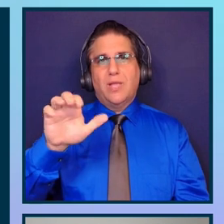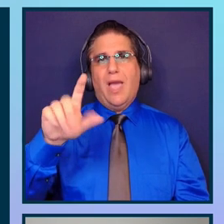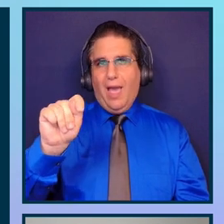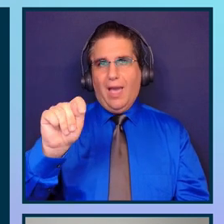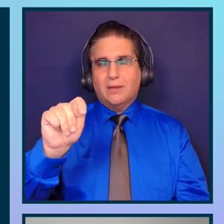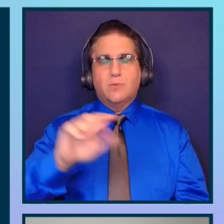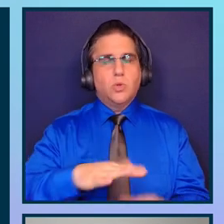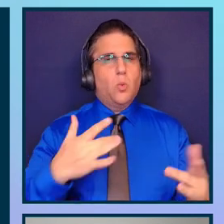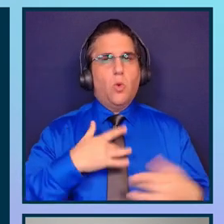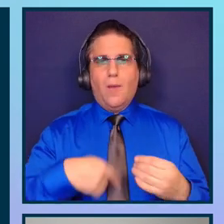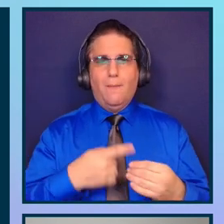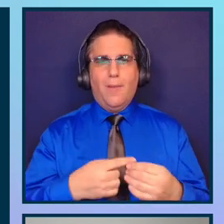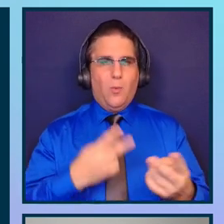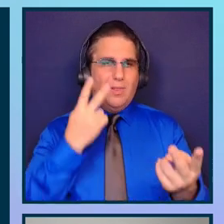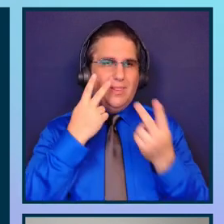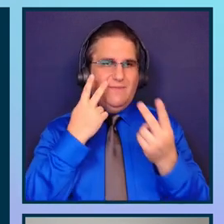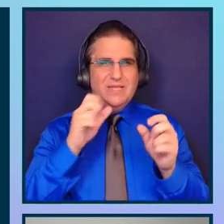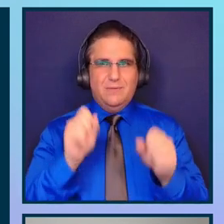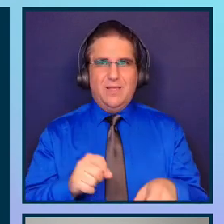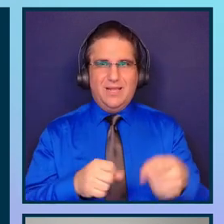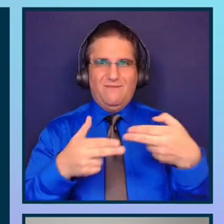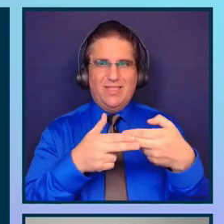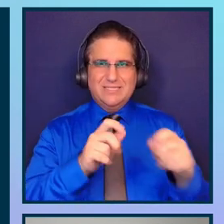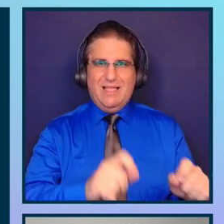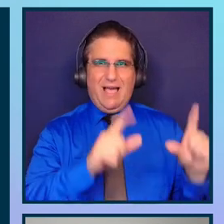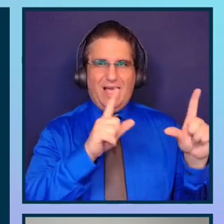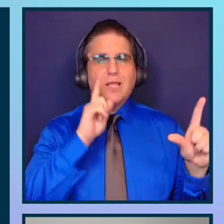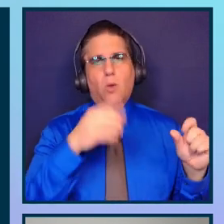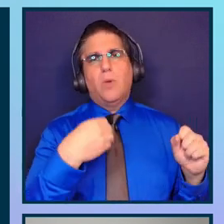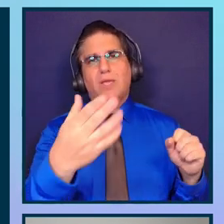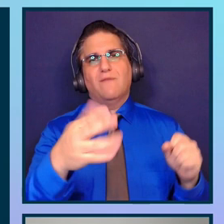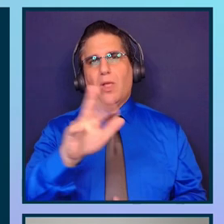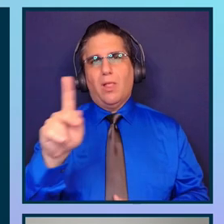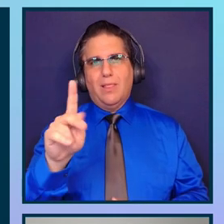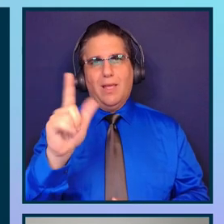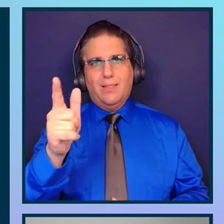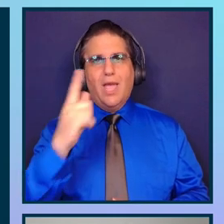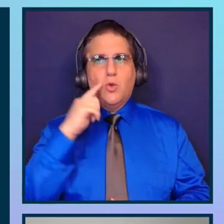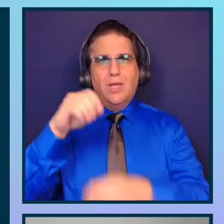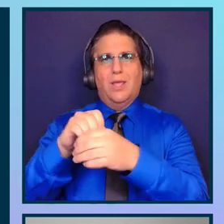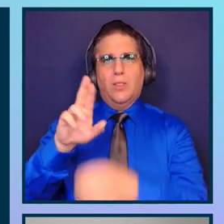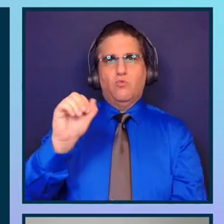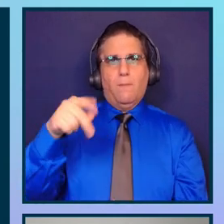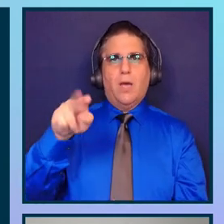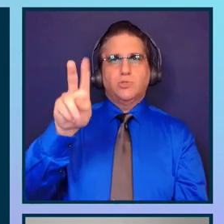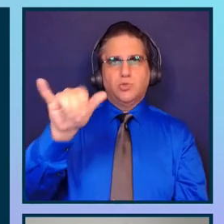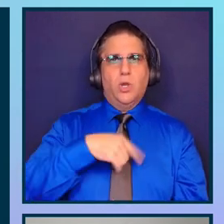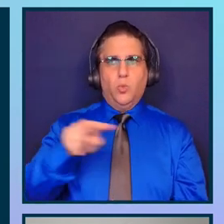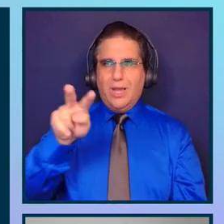the visibility of the slides. It's going to be a link to the repository later. So you can expect it better.